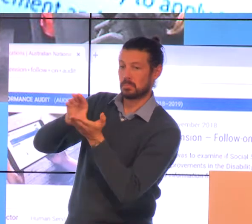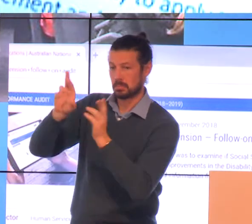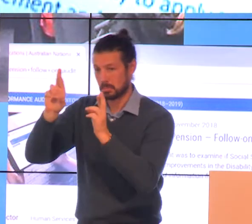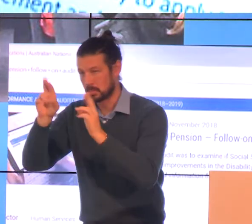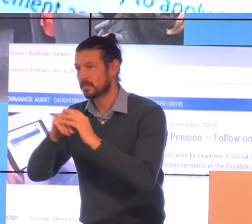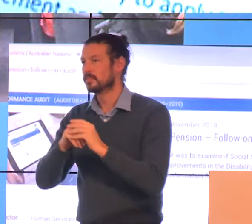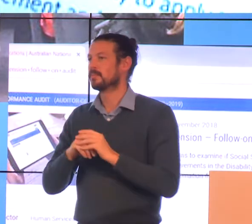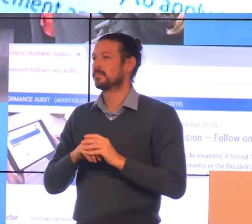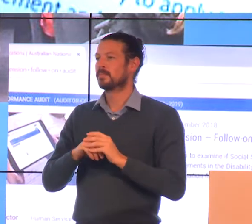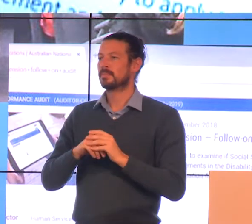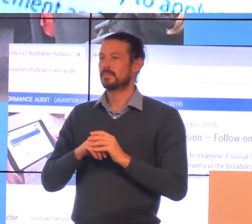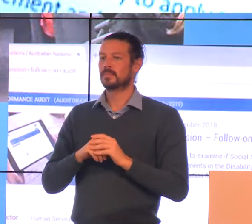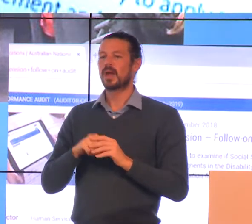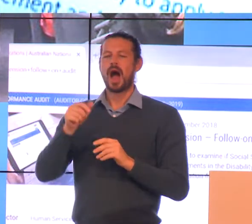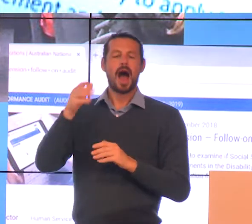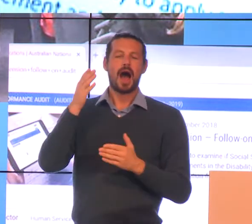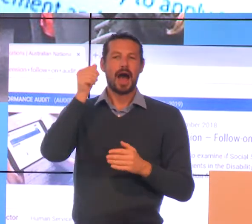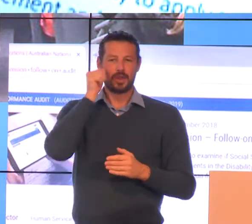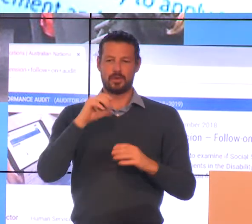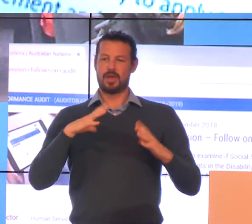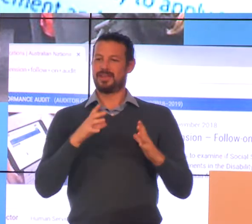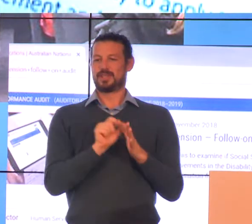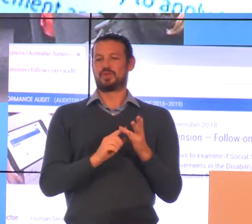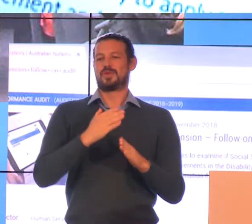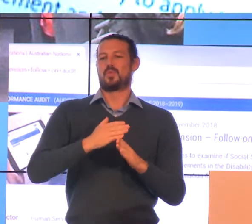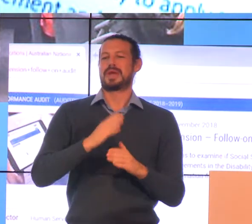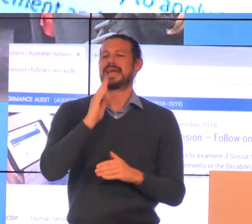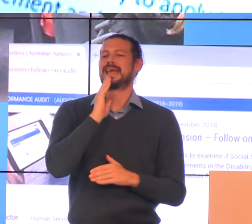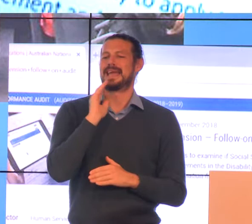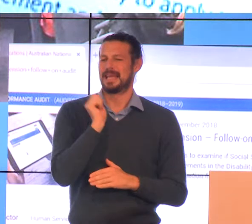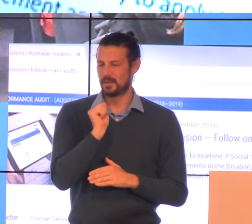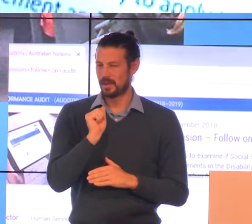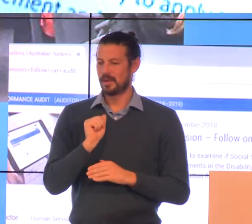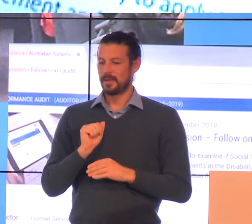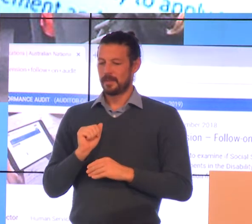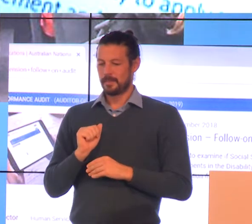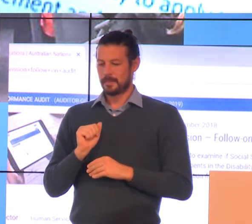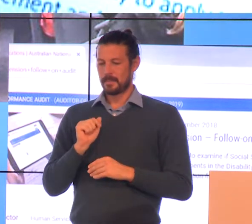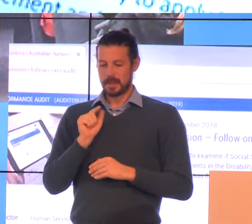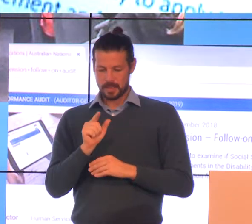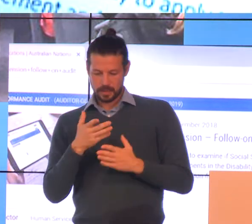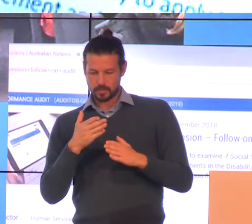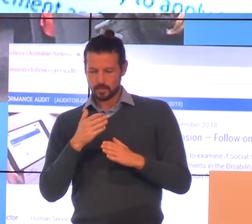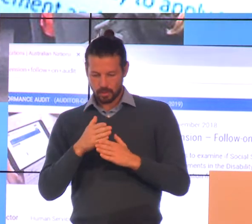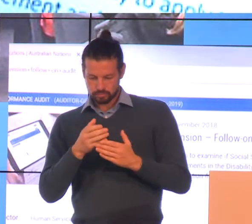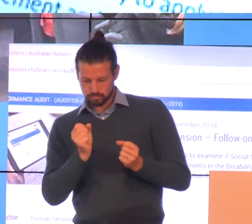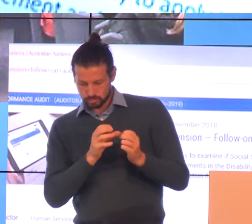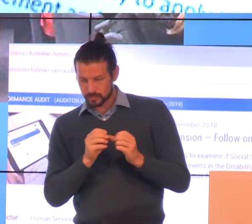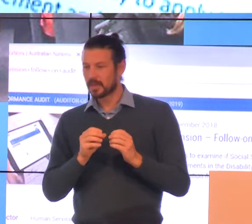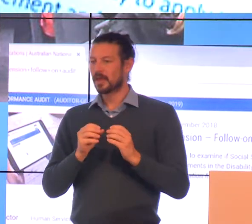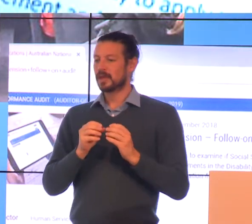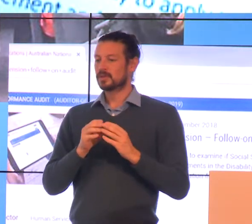I'm sure they were doing this work before but from some of the work that we've been doing the Australian Federation of Disability